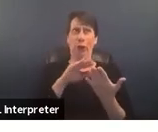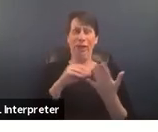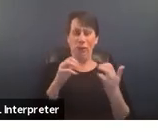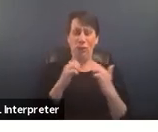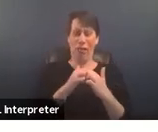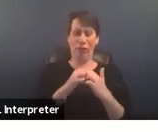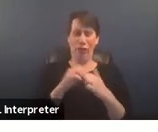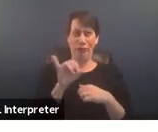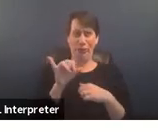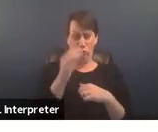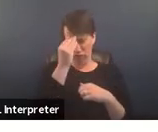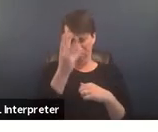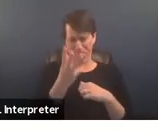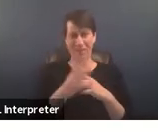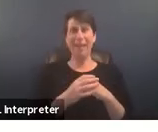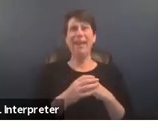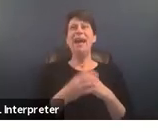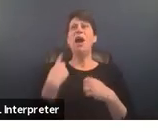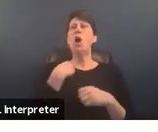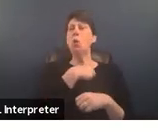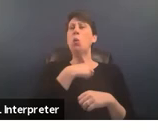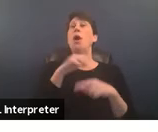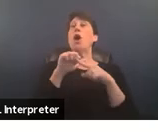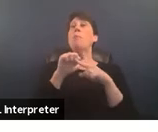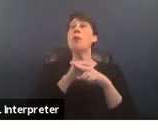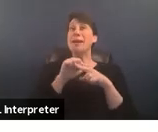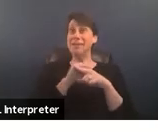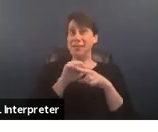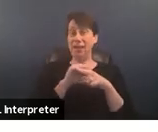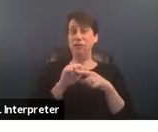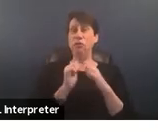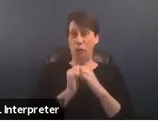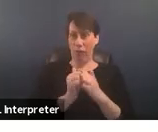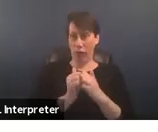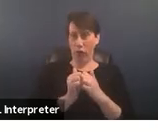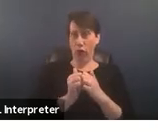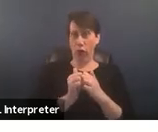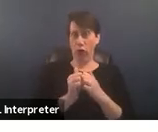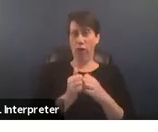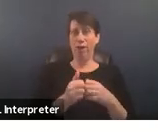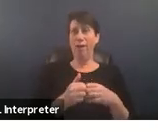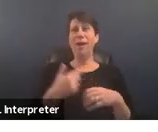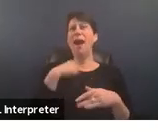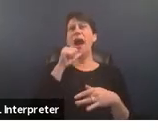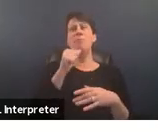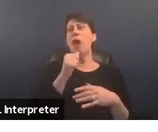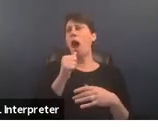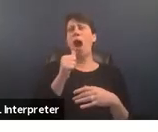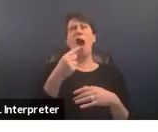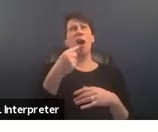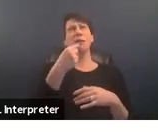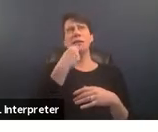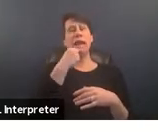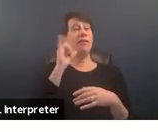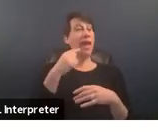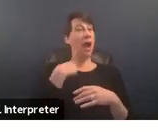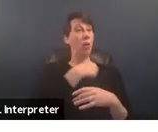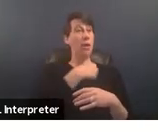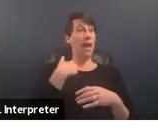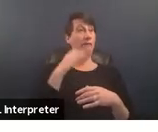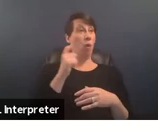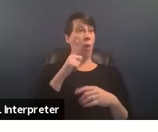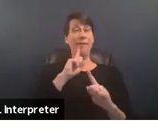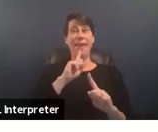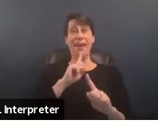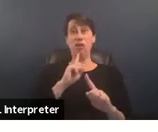um and we are practicing together right we don't i'm not suggesting that we have all of the answers but